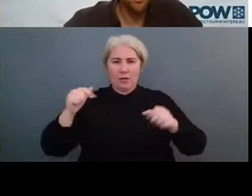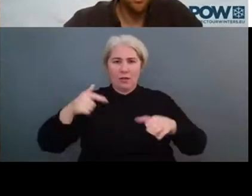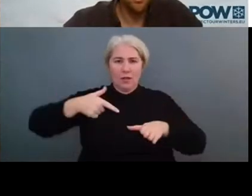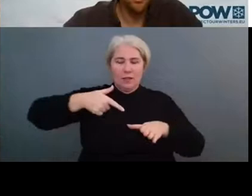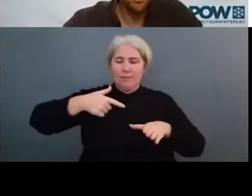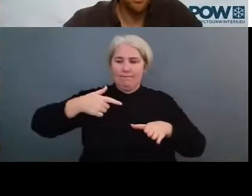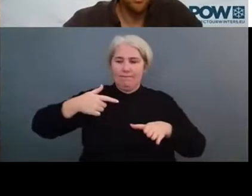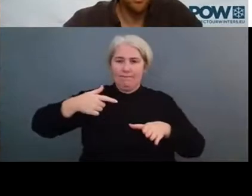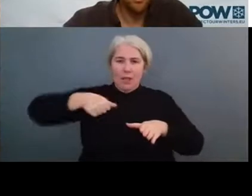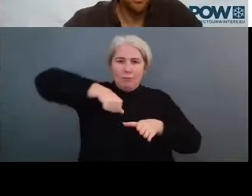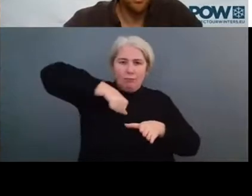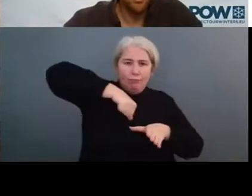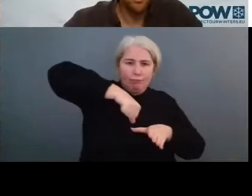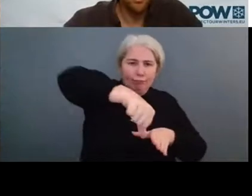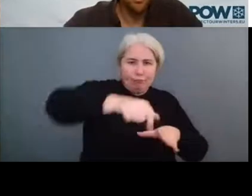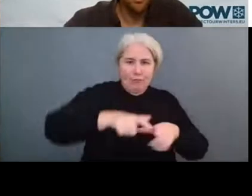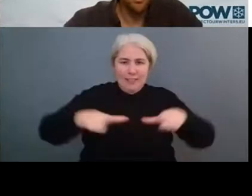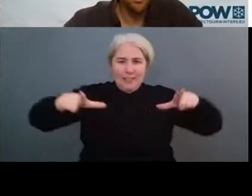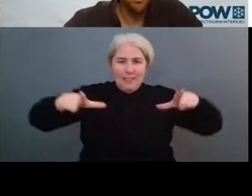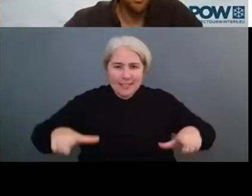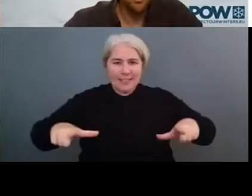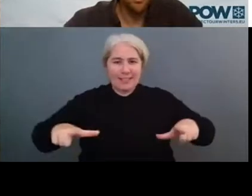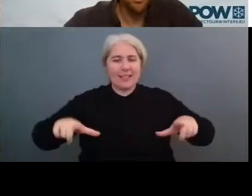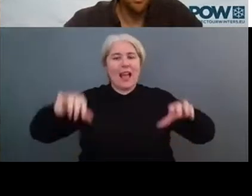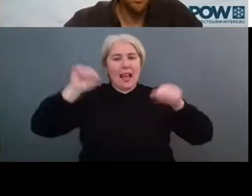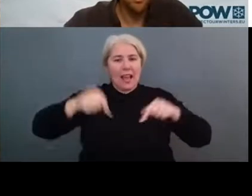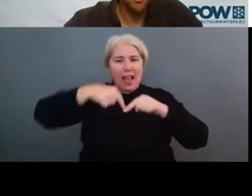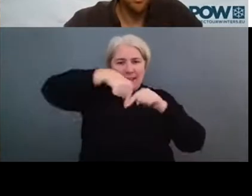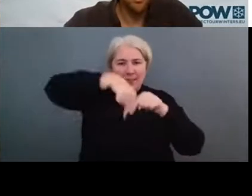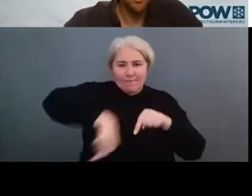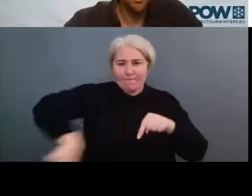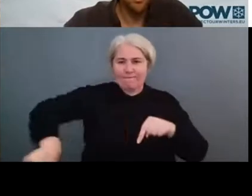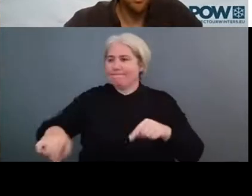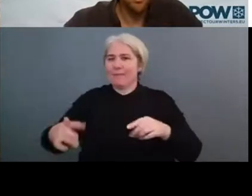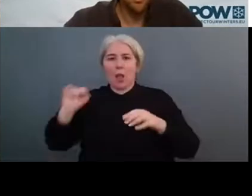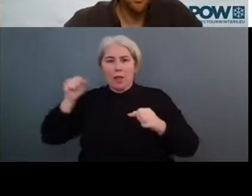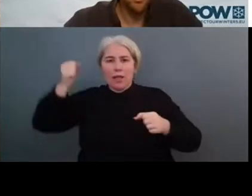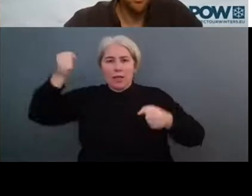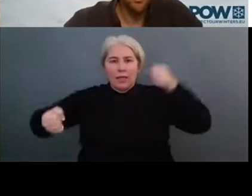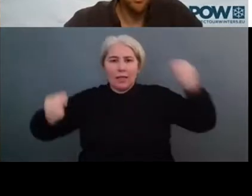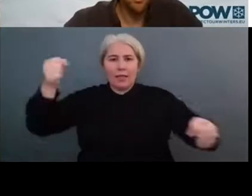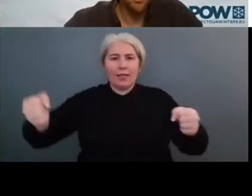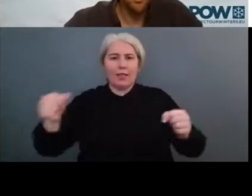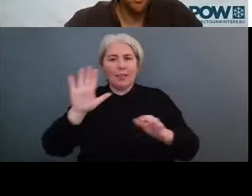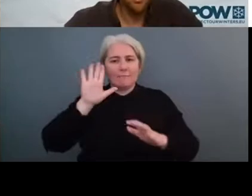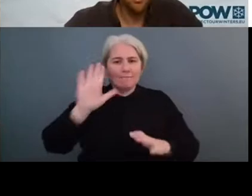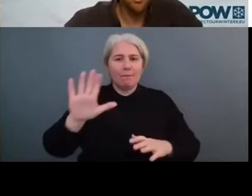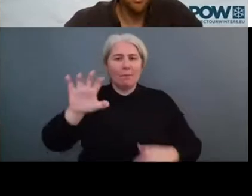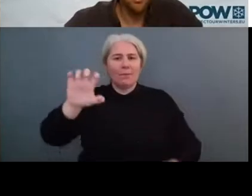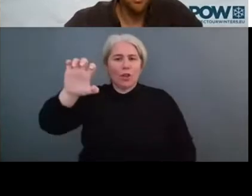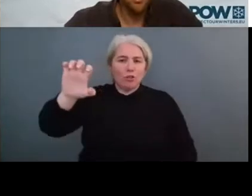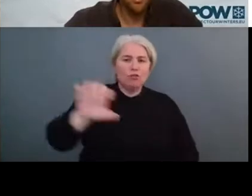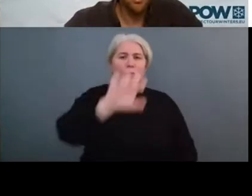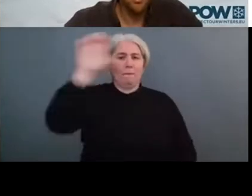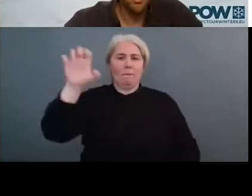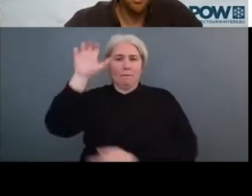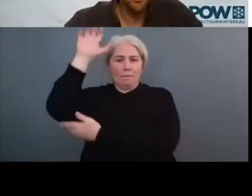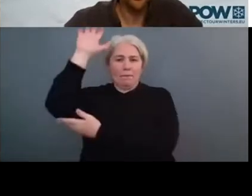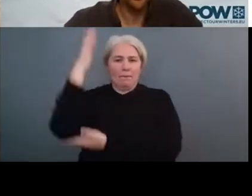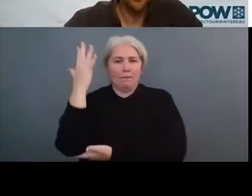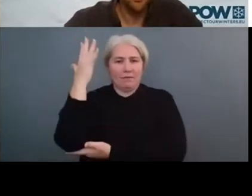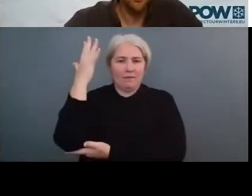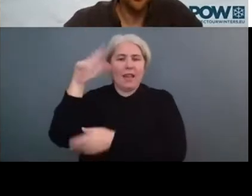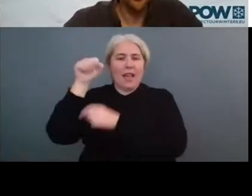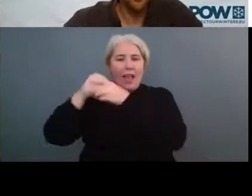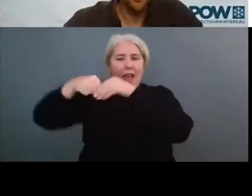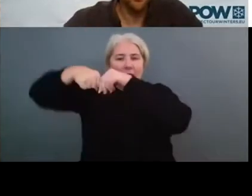native water absorbing species such as European willow, which stabilizes riverbanks,